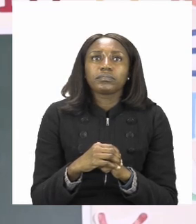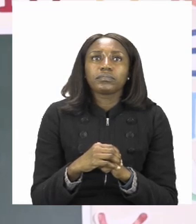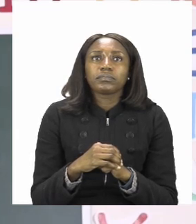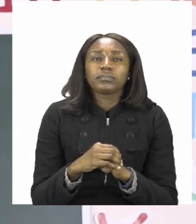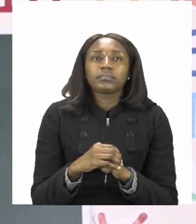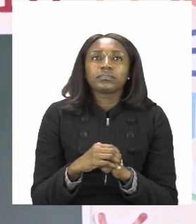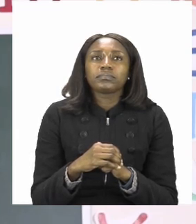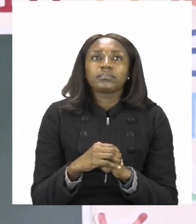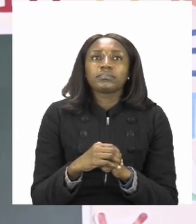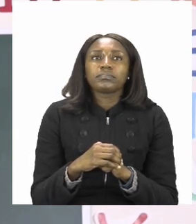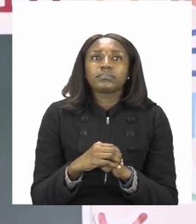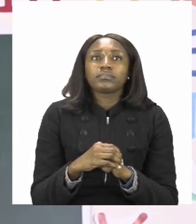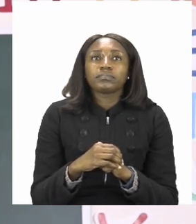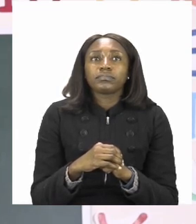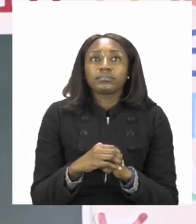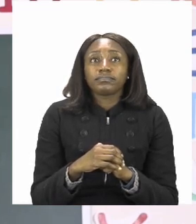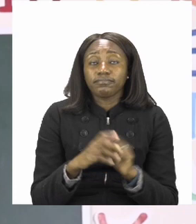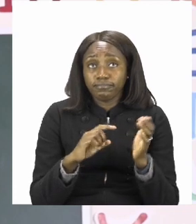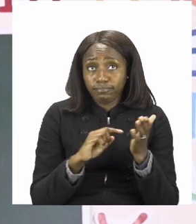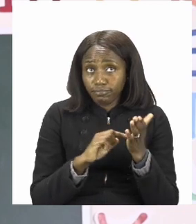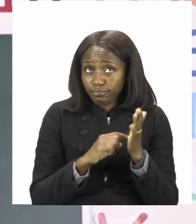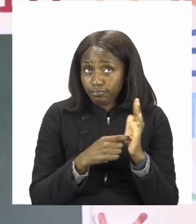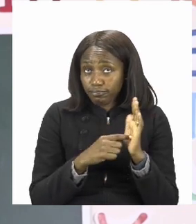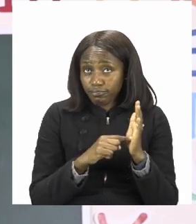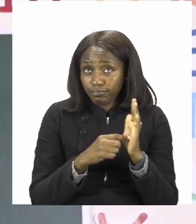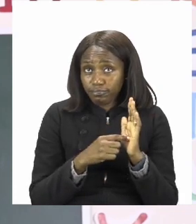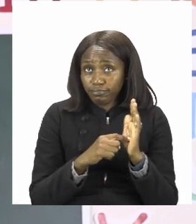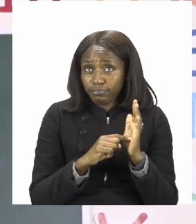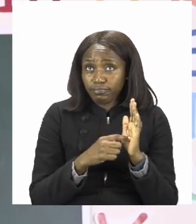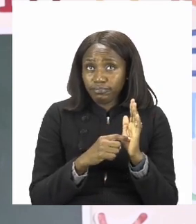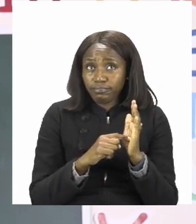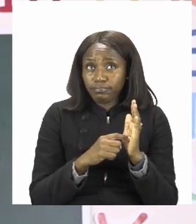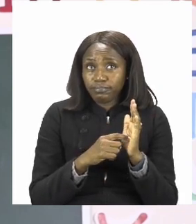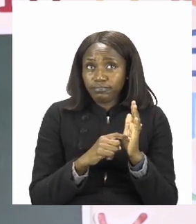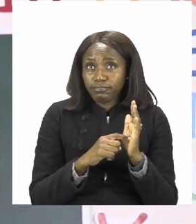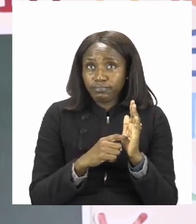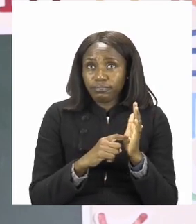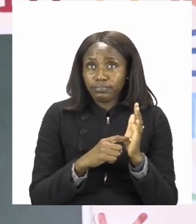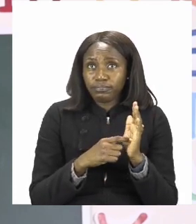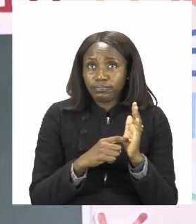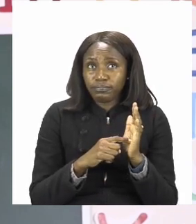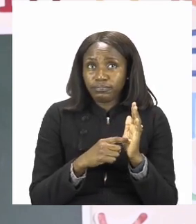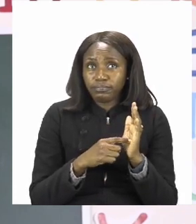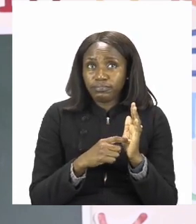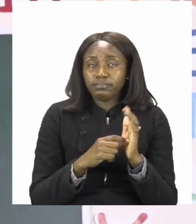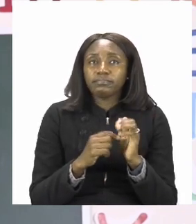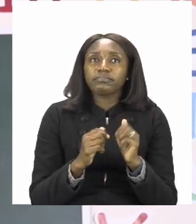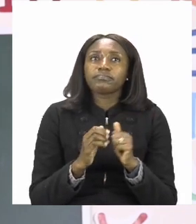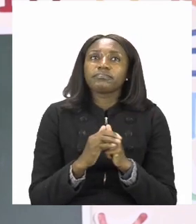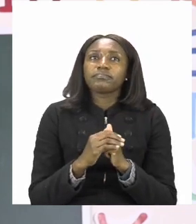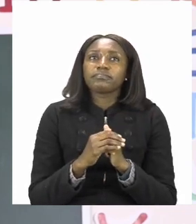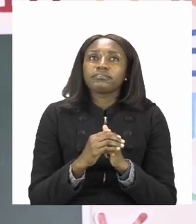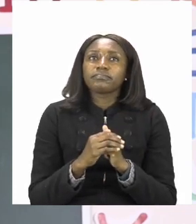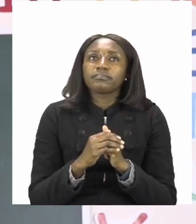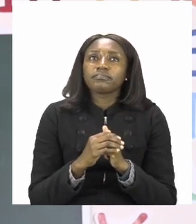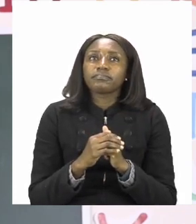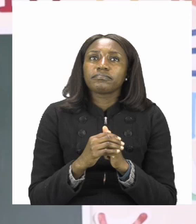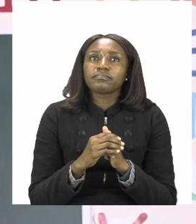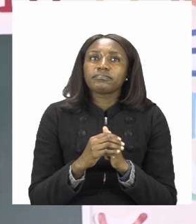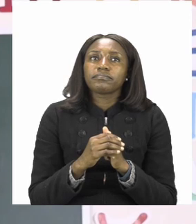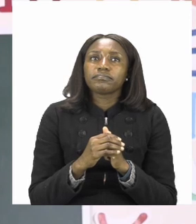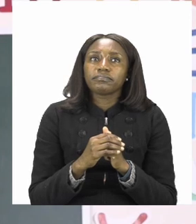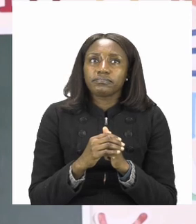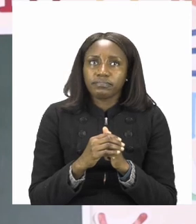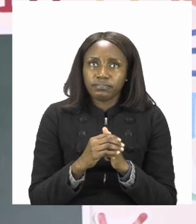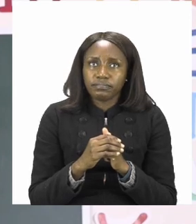And like how we start a capital letter or we use the capital letter to start our sentence, we must put